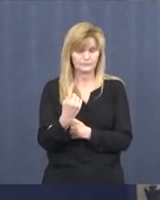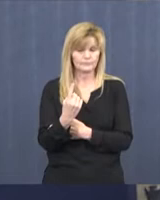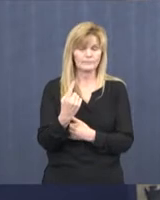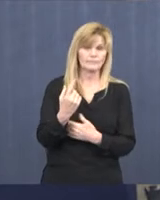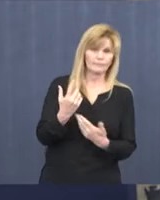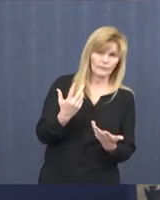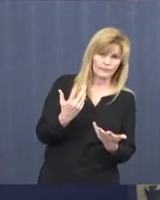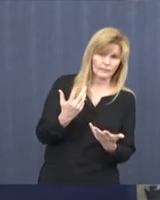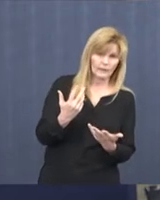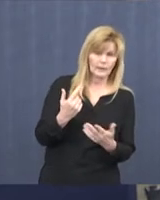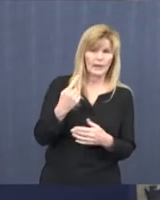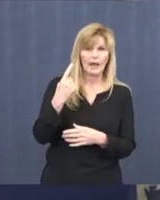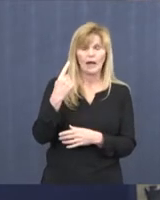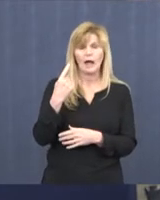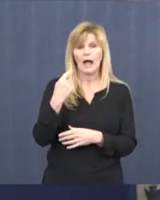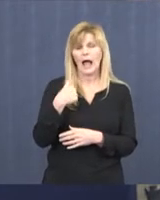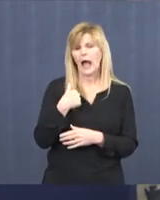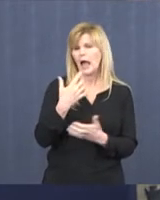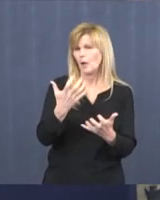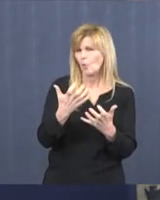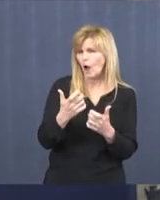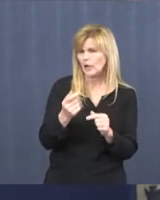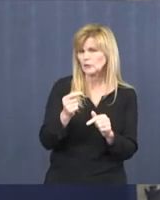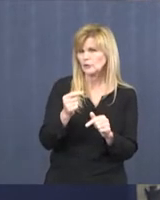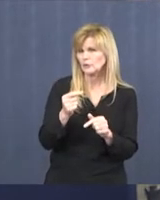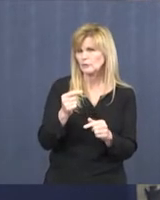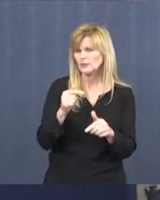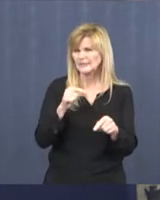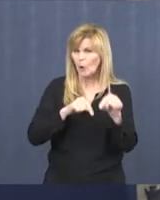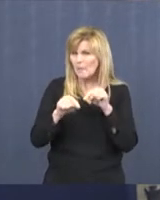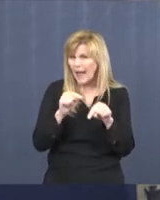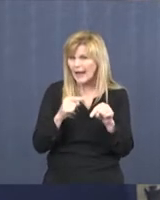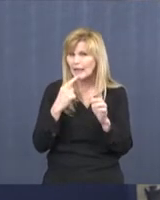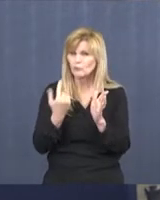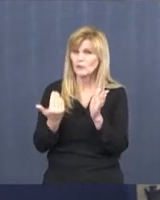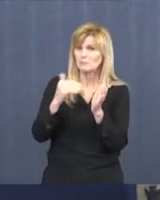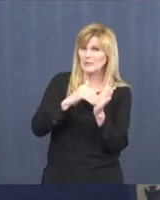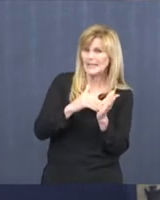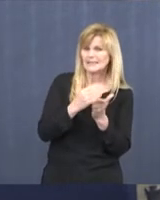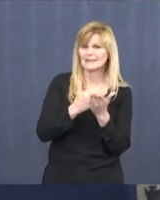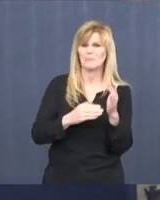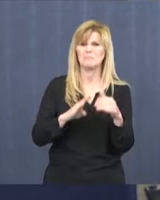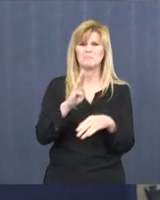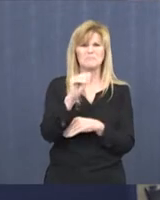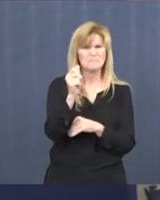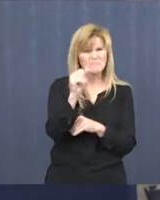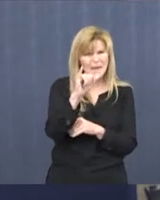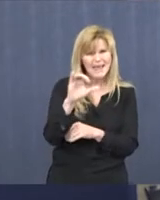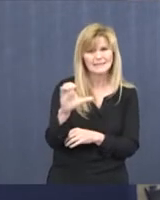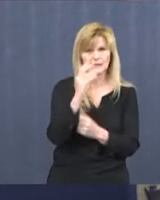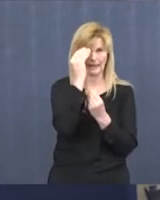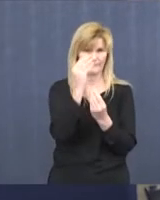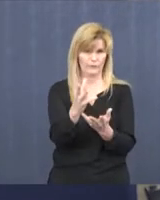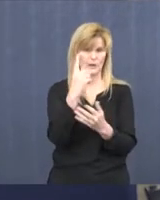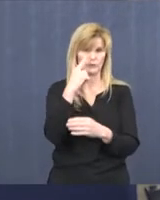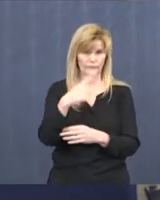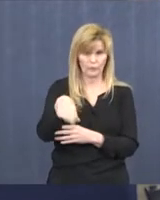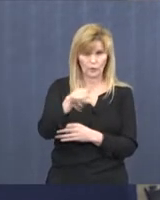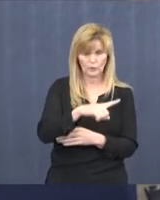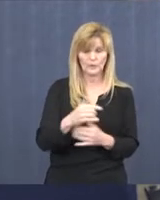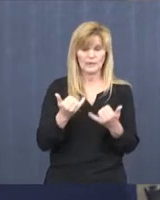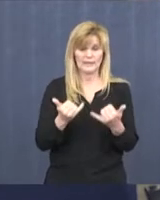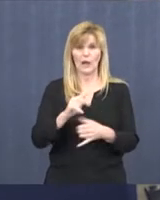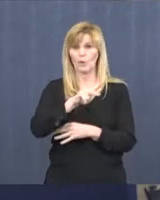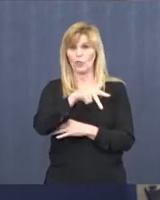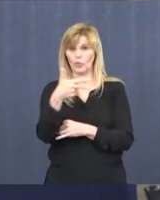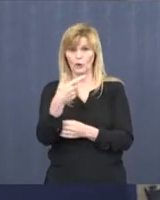thought I need to go back a little bit to just some really basic public health messaging. So here we are in week